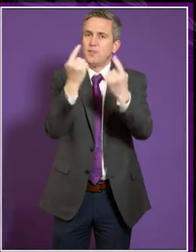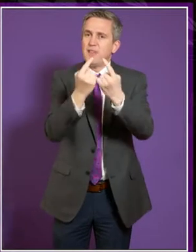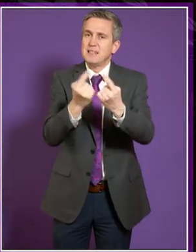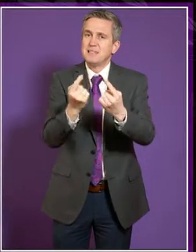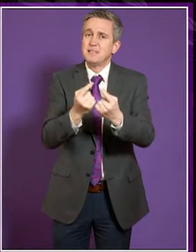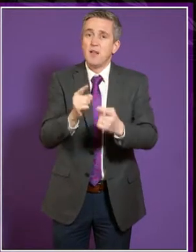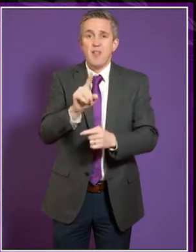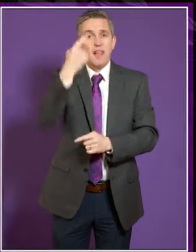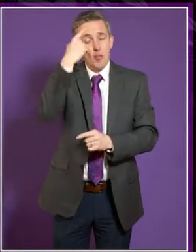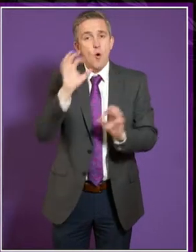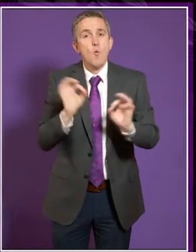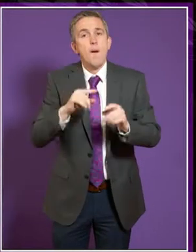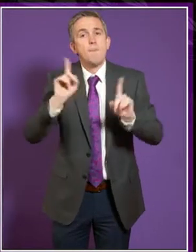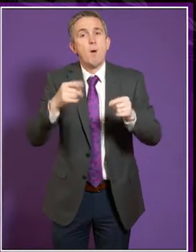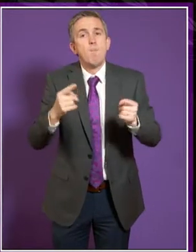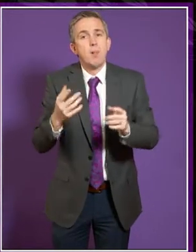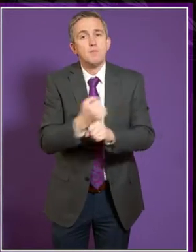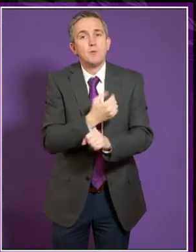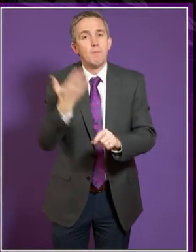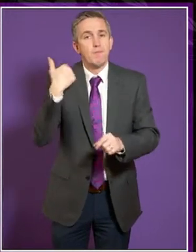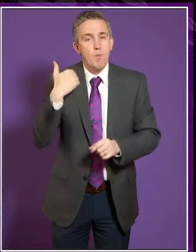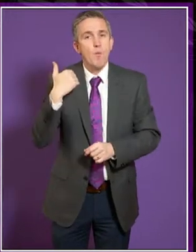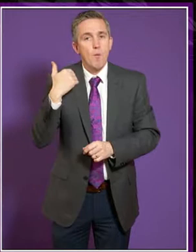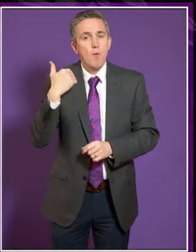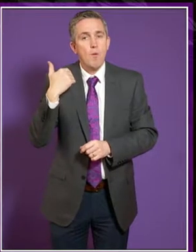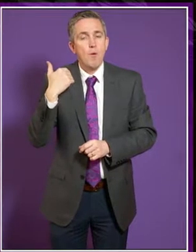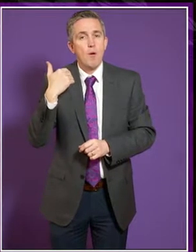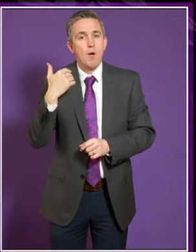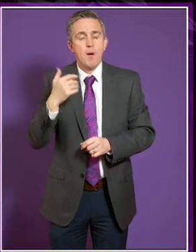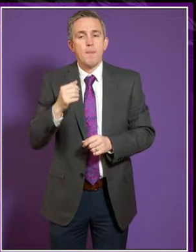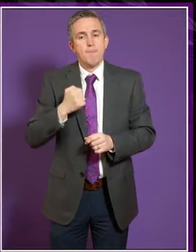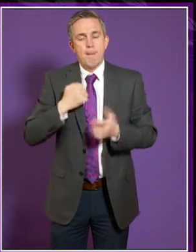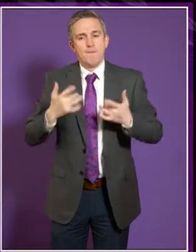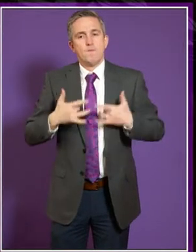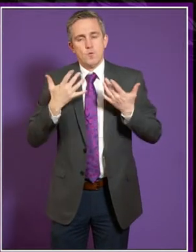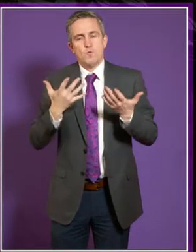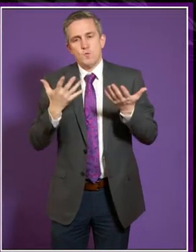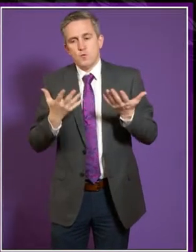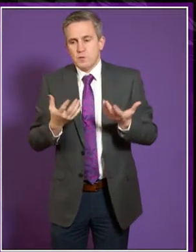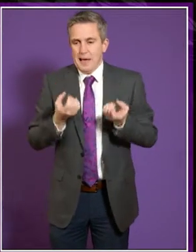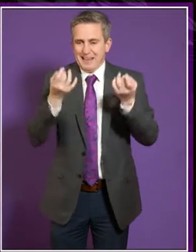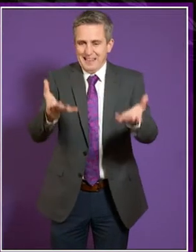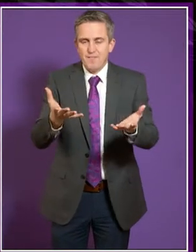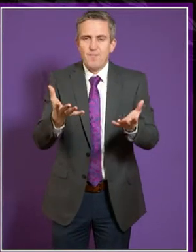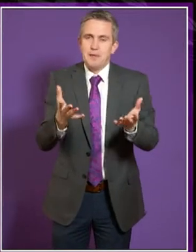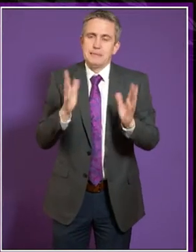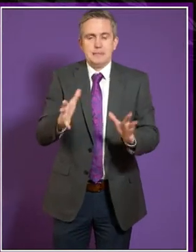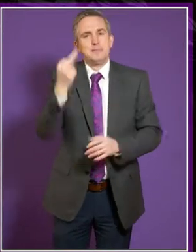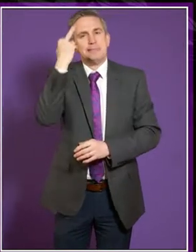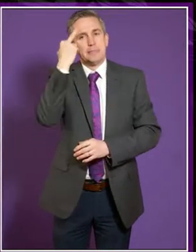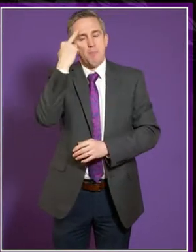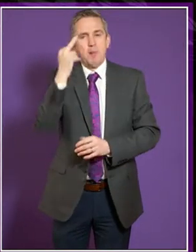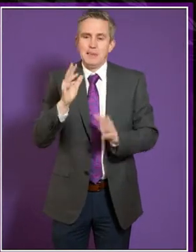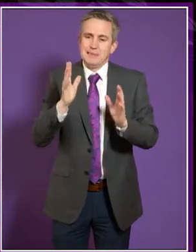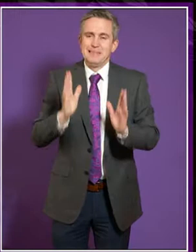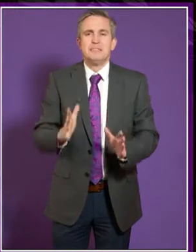while not being so unreasonable that my views are totally ignored by people. I have to